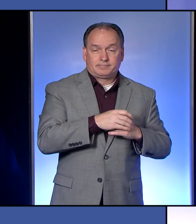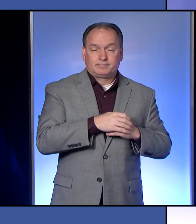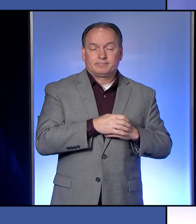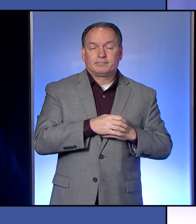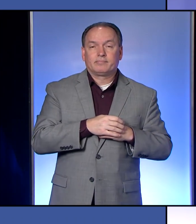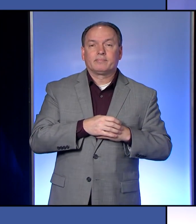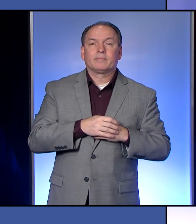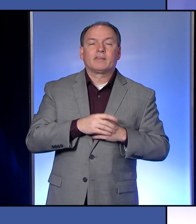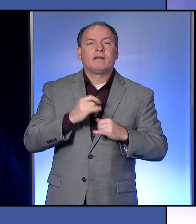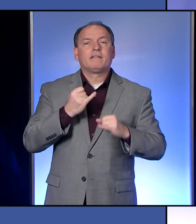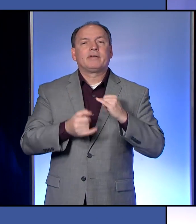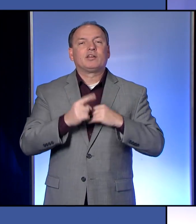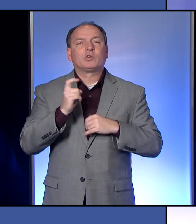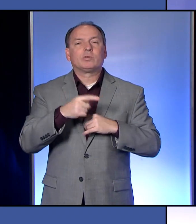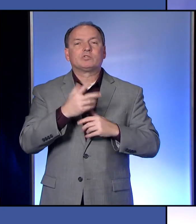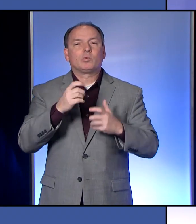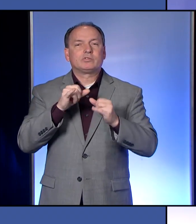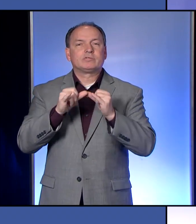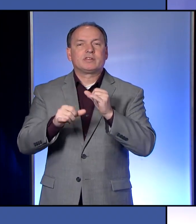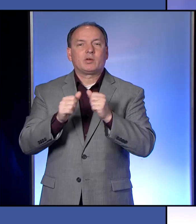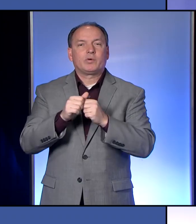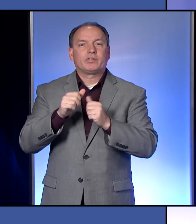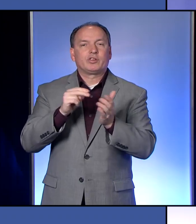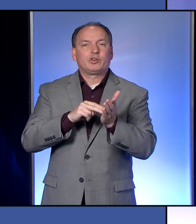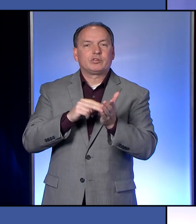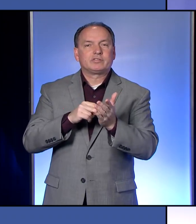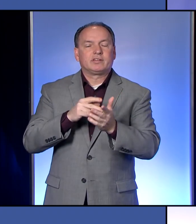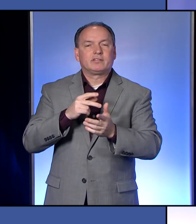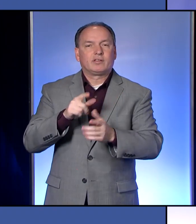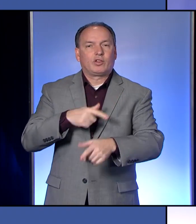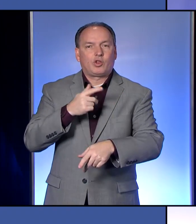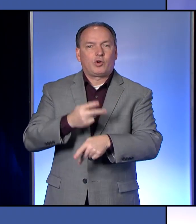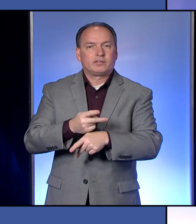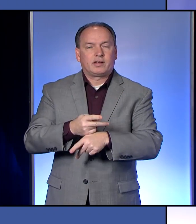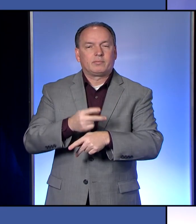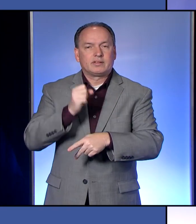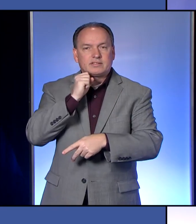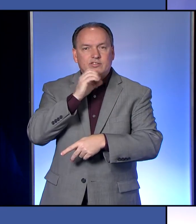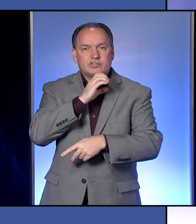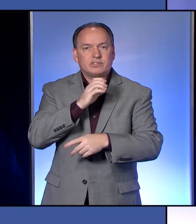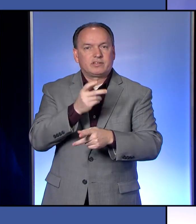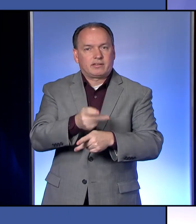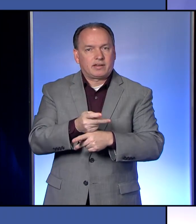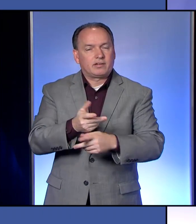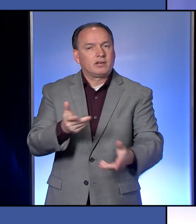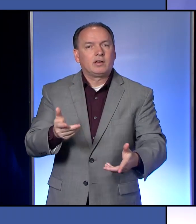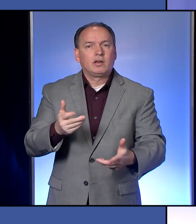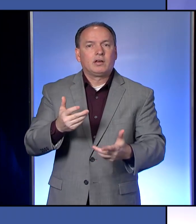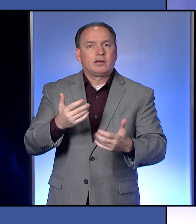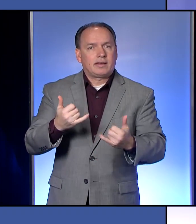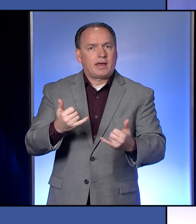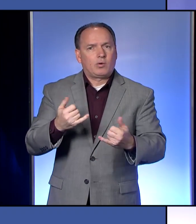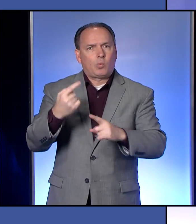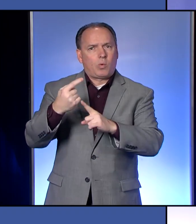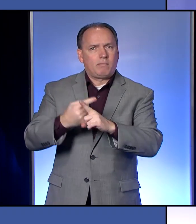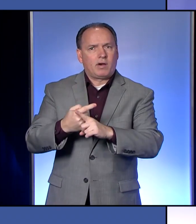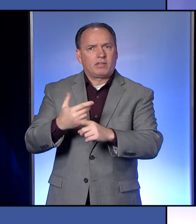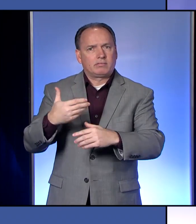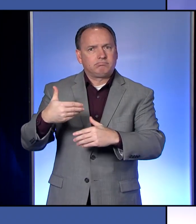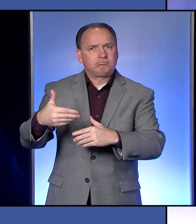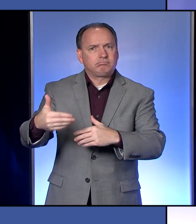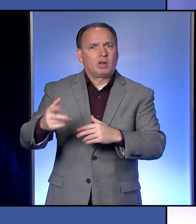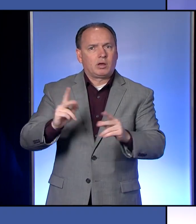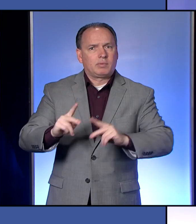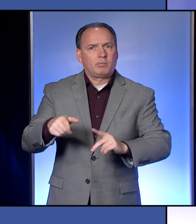Hi, final question with you and I'd like to stick with, uh, nursing facilities and senior living facilities. Uh, we're, you know, well into a month here of, of people there